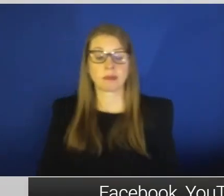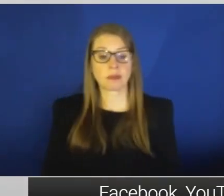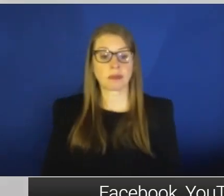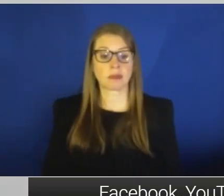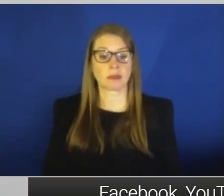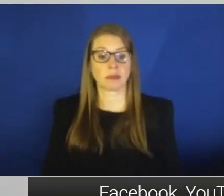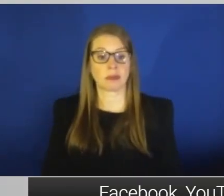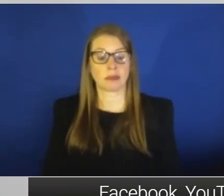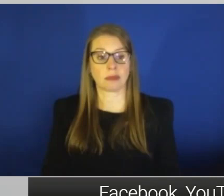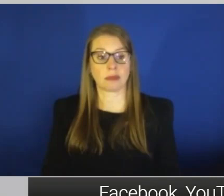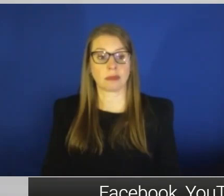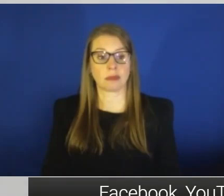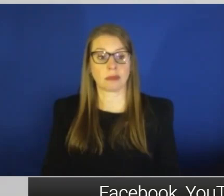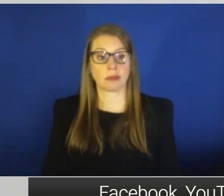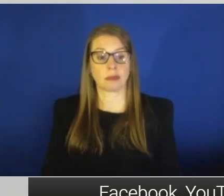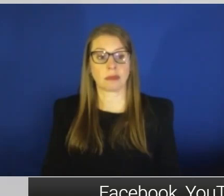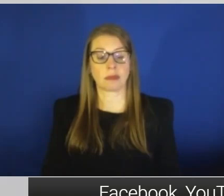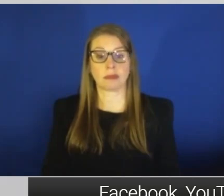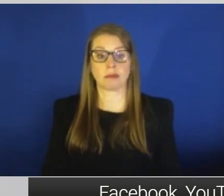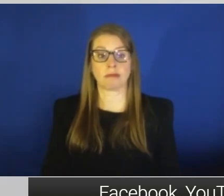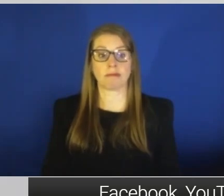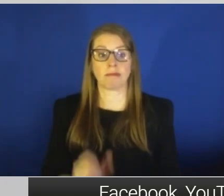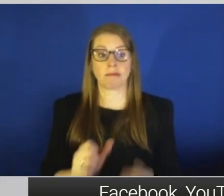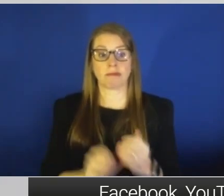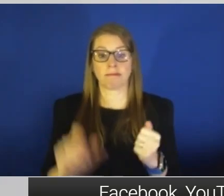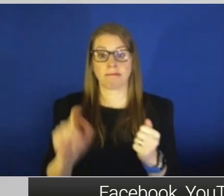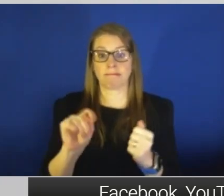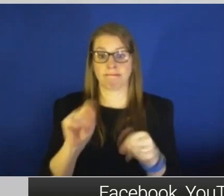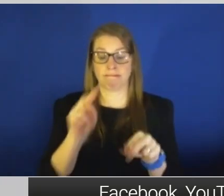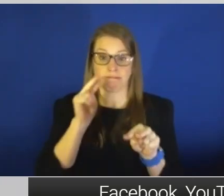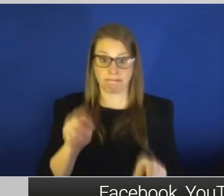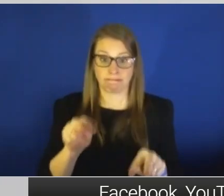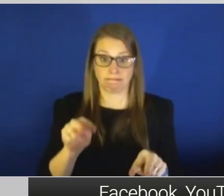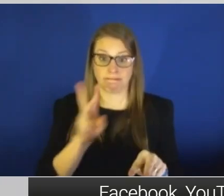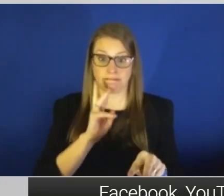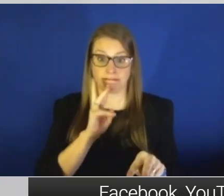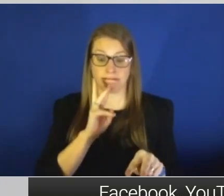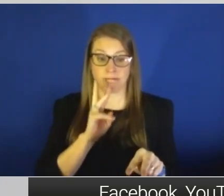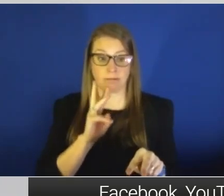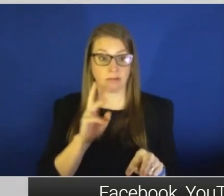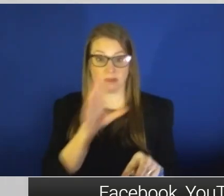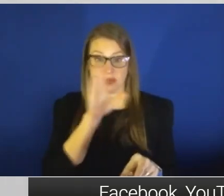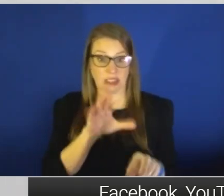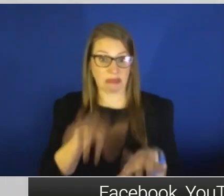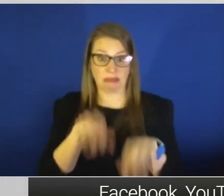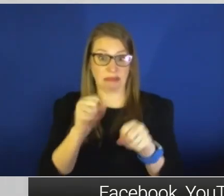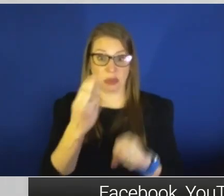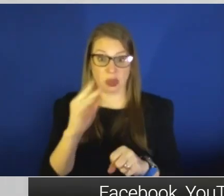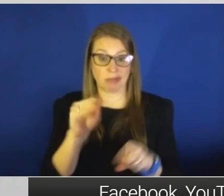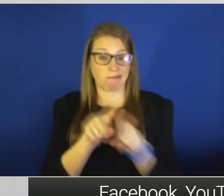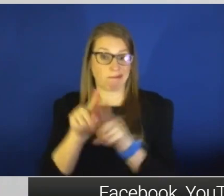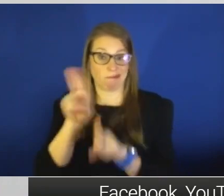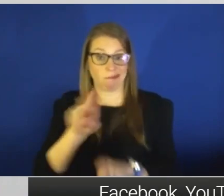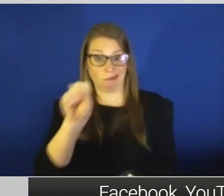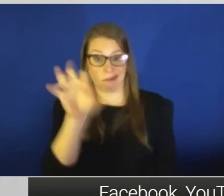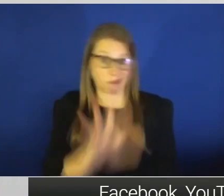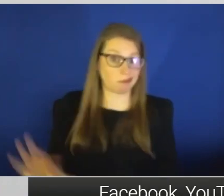Well, sewer shed monitoring had never been done in Missouri and really most of the United States. So starting